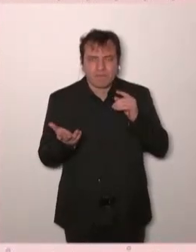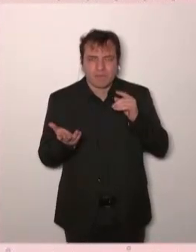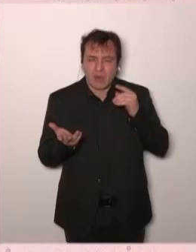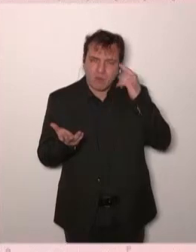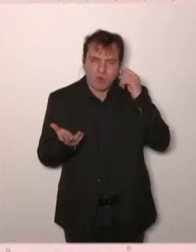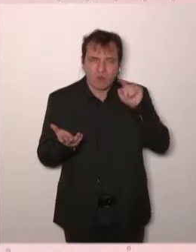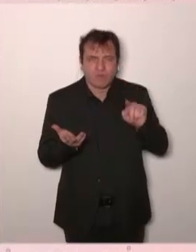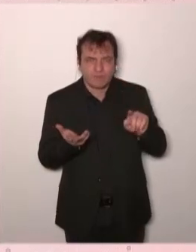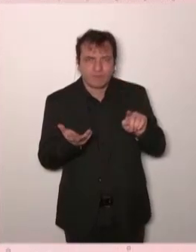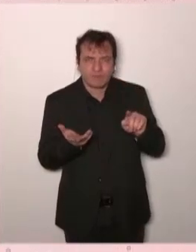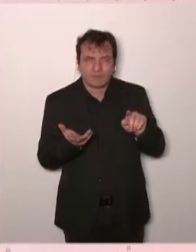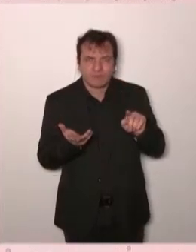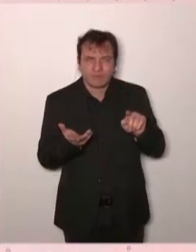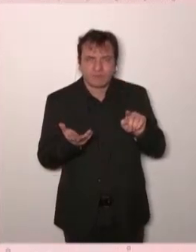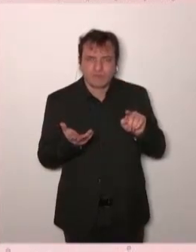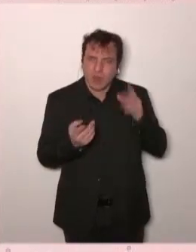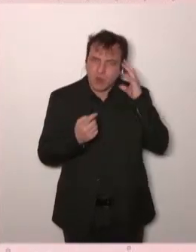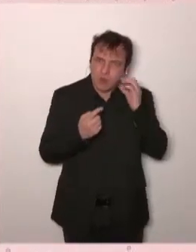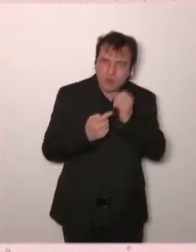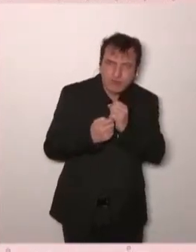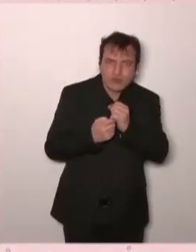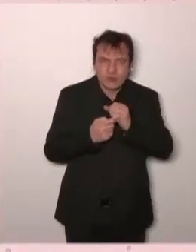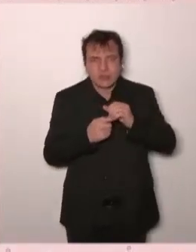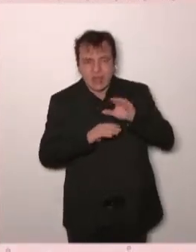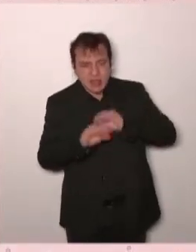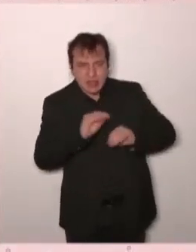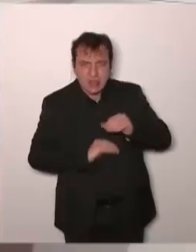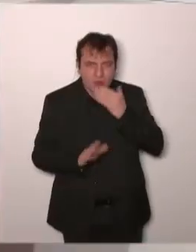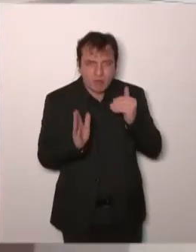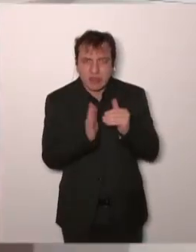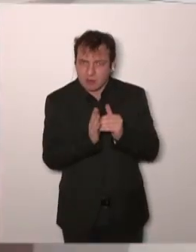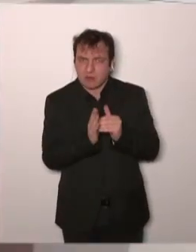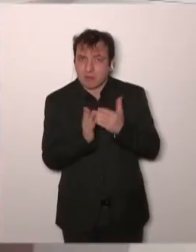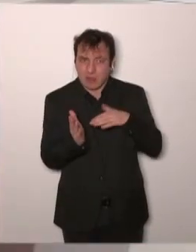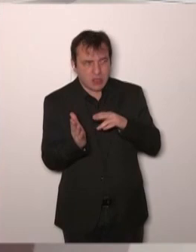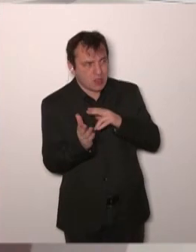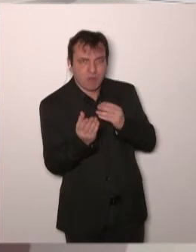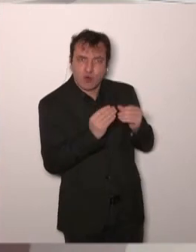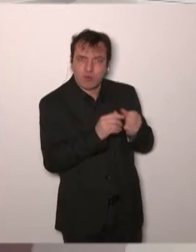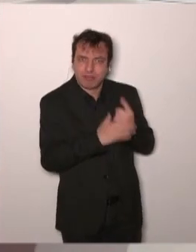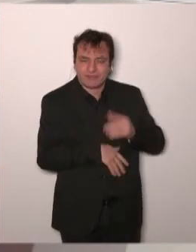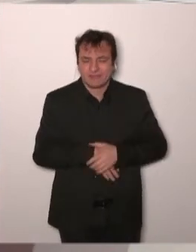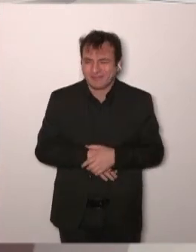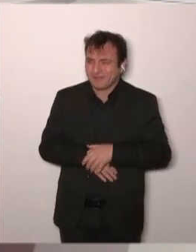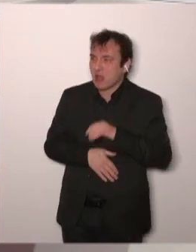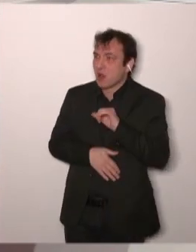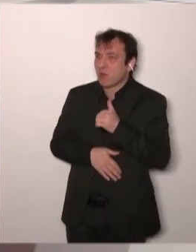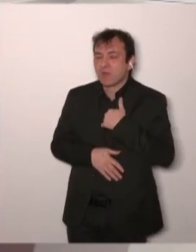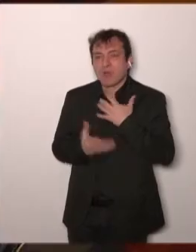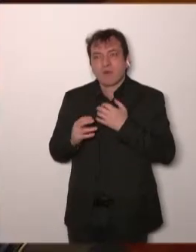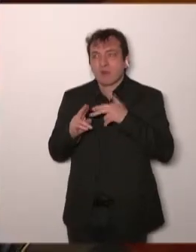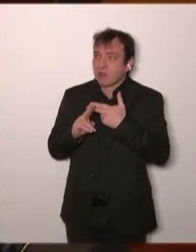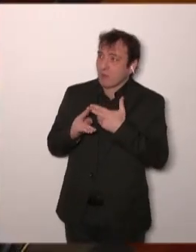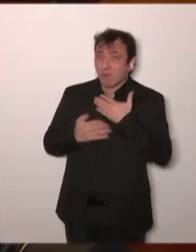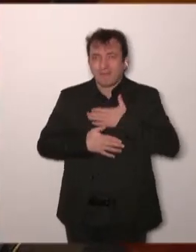ones coming? Well, thank you. First, really a pleasure to be here this morning with you. So, yeah,